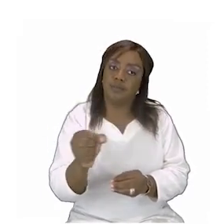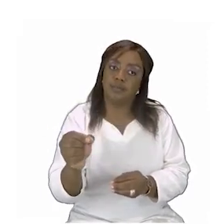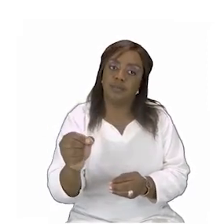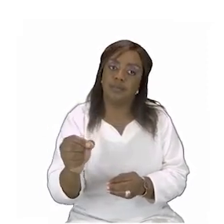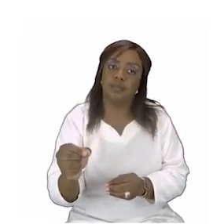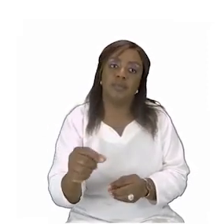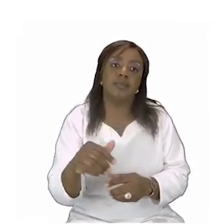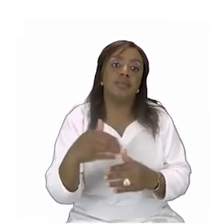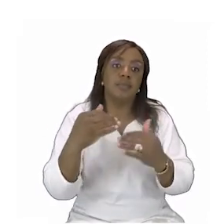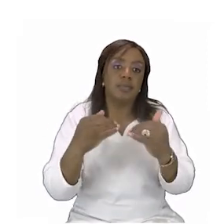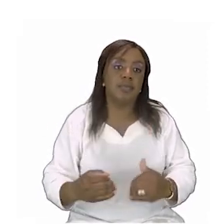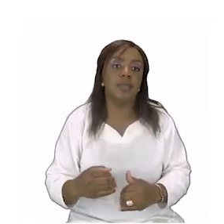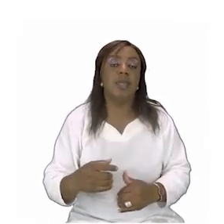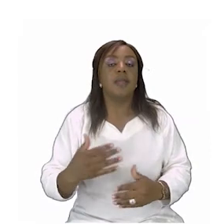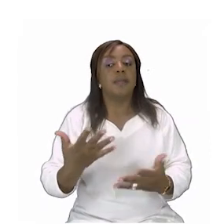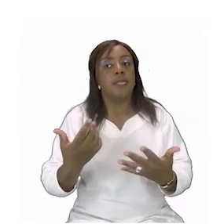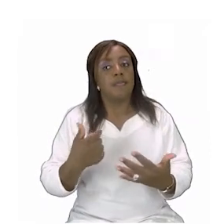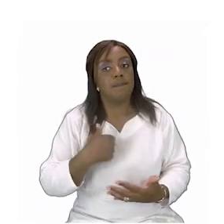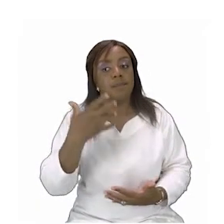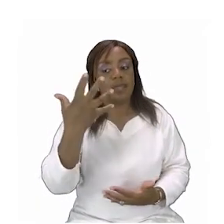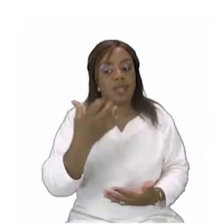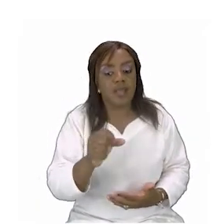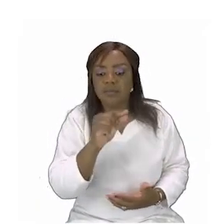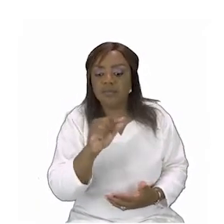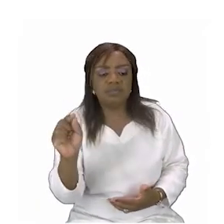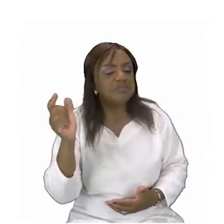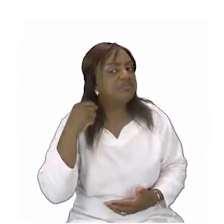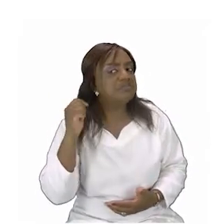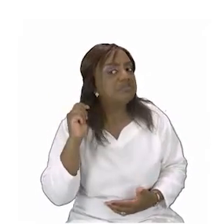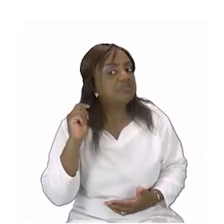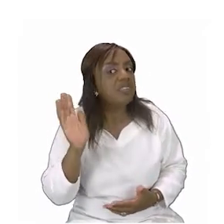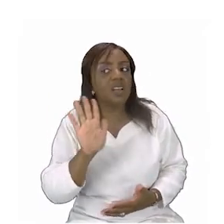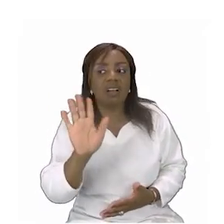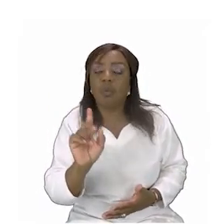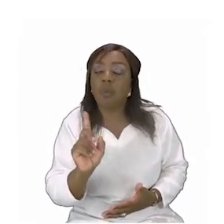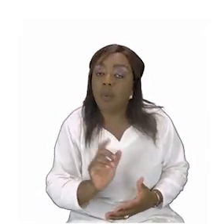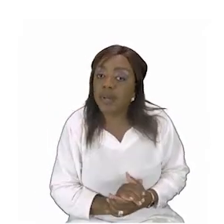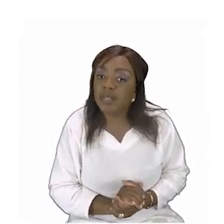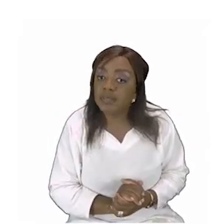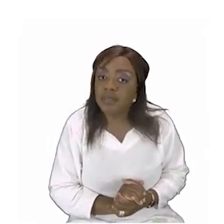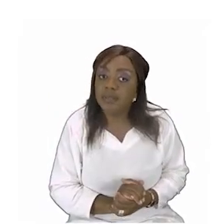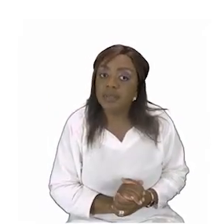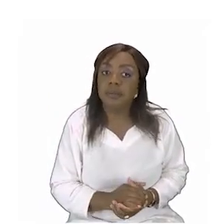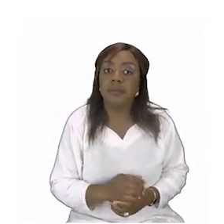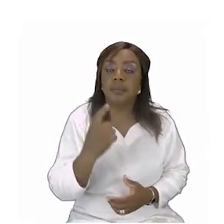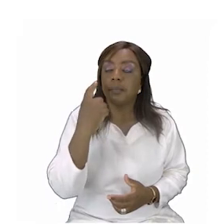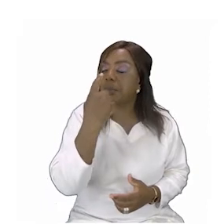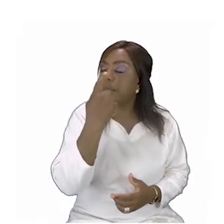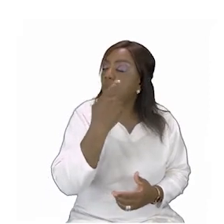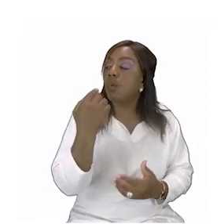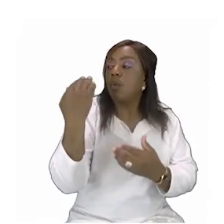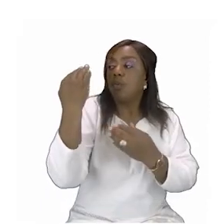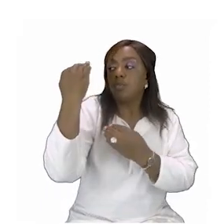and dash eyes please tell us the color of your hair or the length of